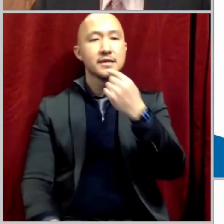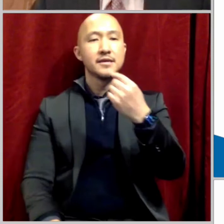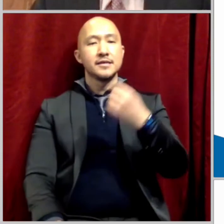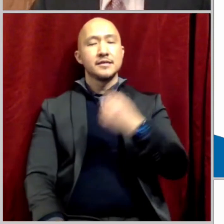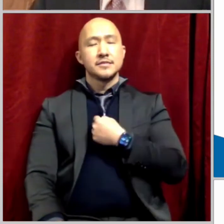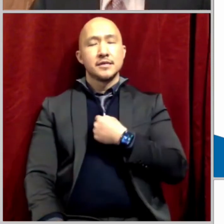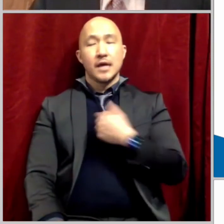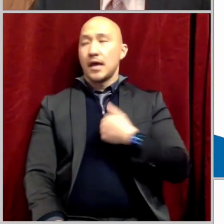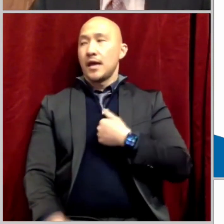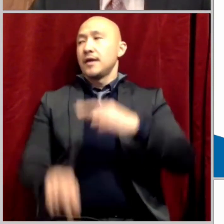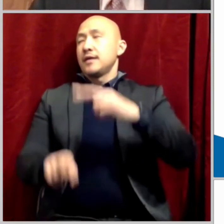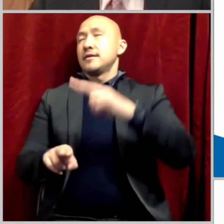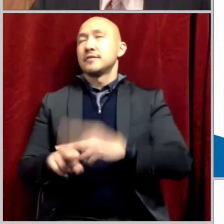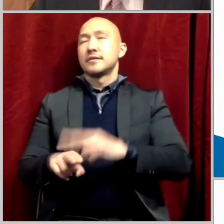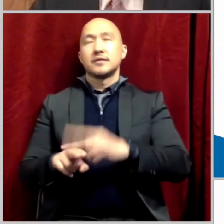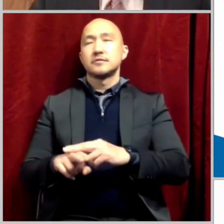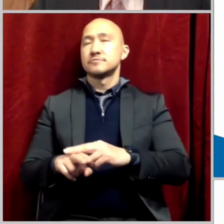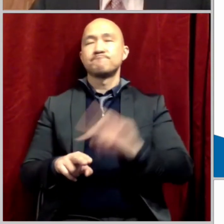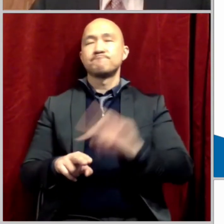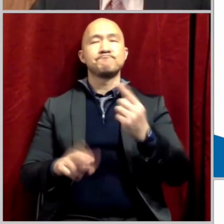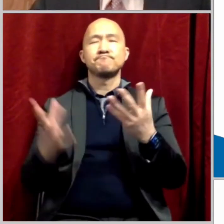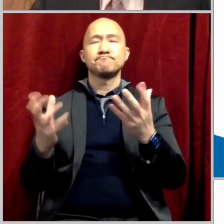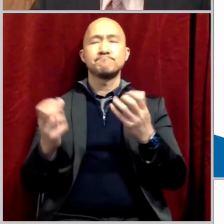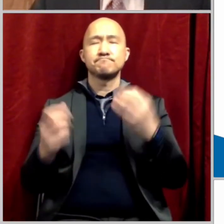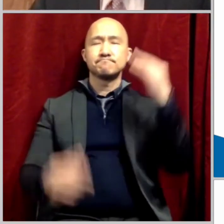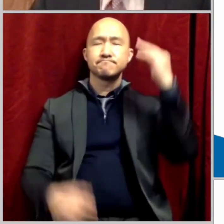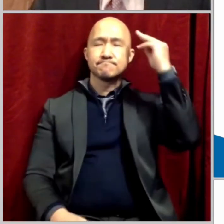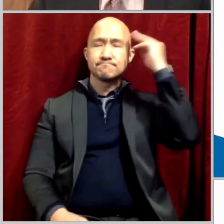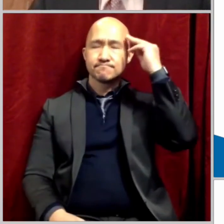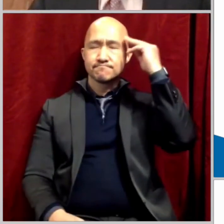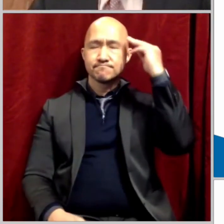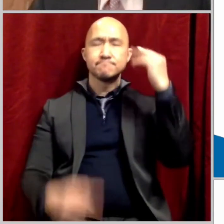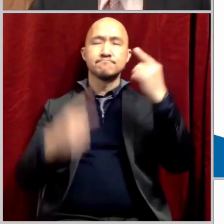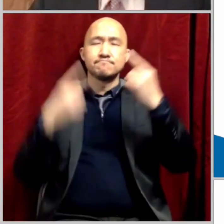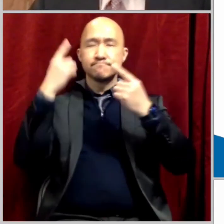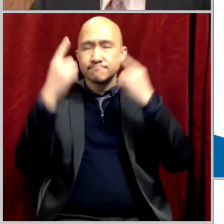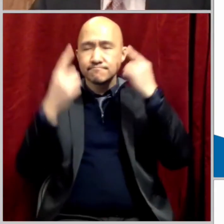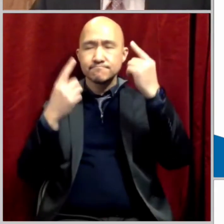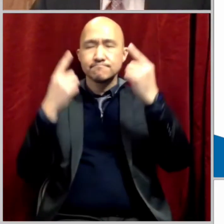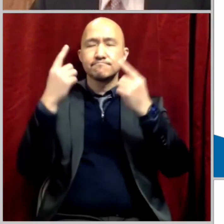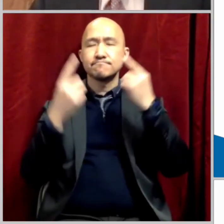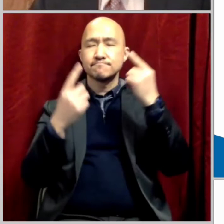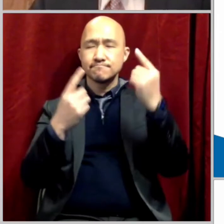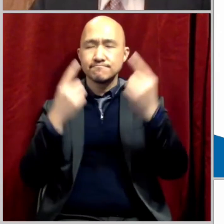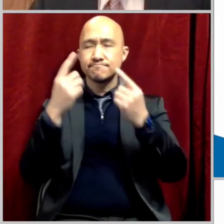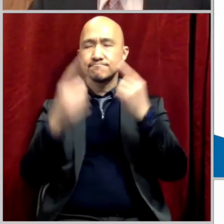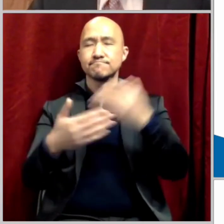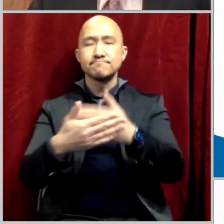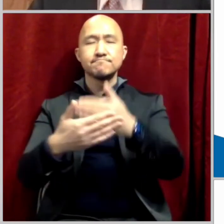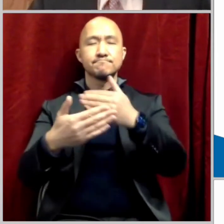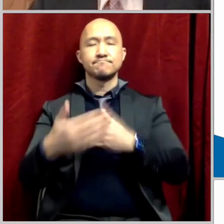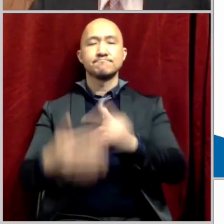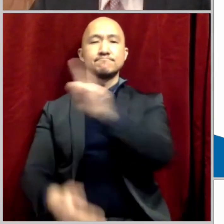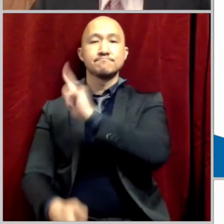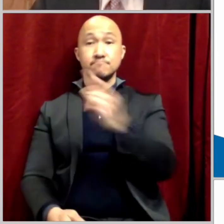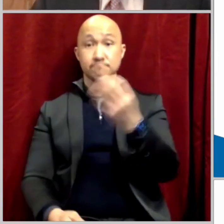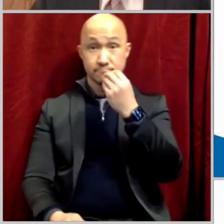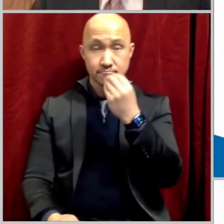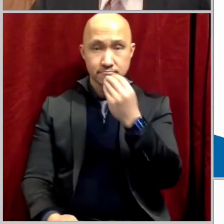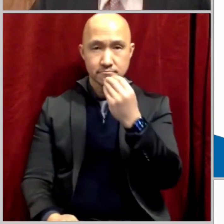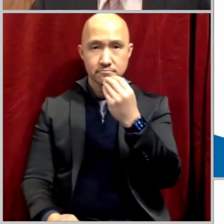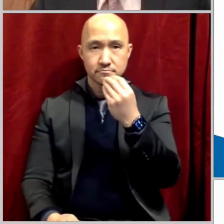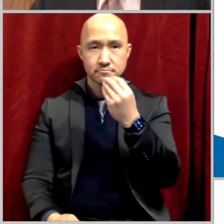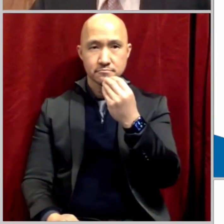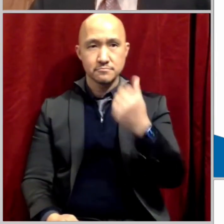focus my heart and mind before the Lord's Supper. That was encouraging and also convicting, because I know oftentimes we